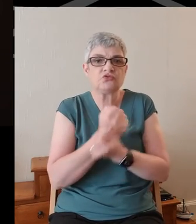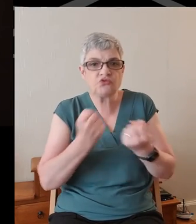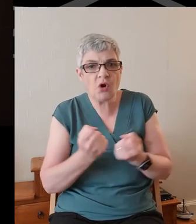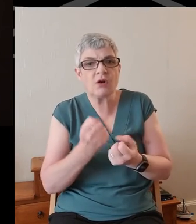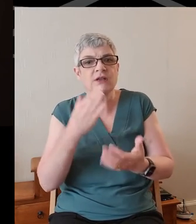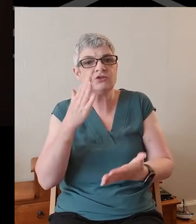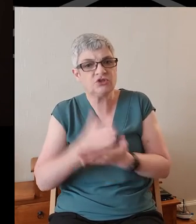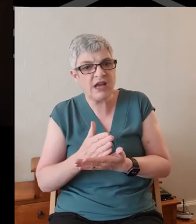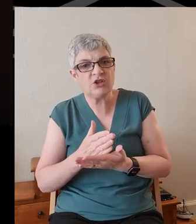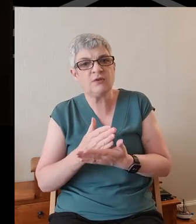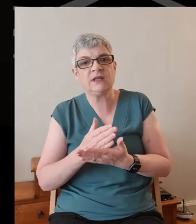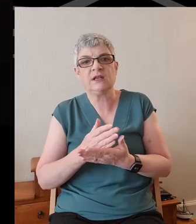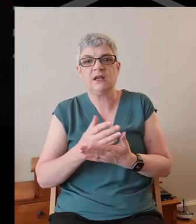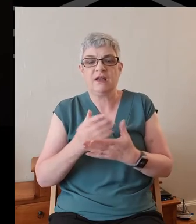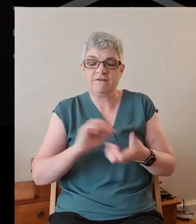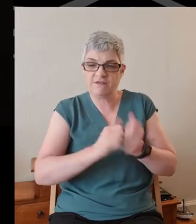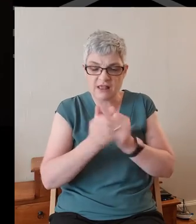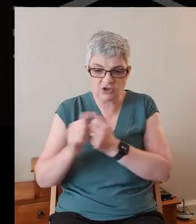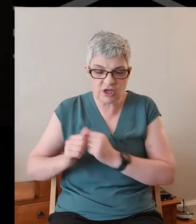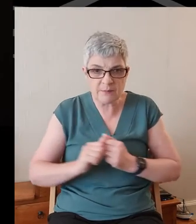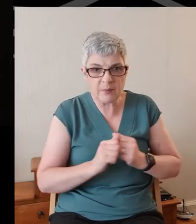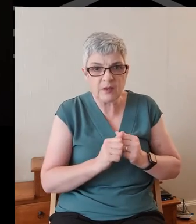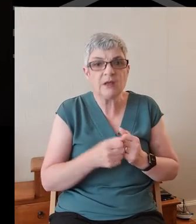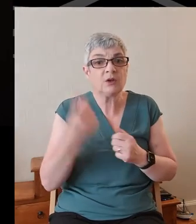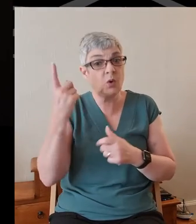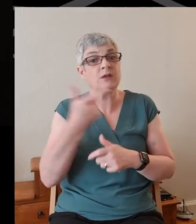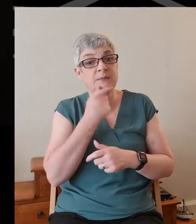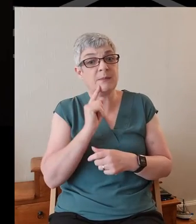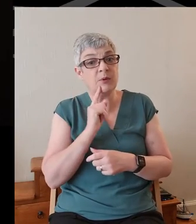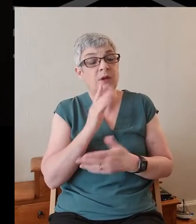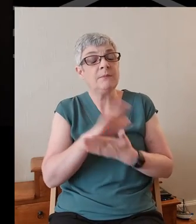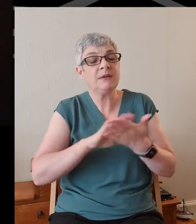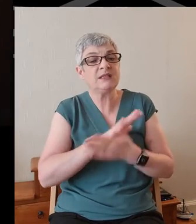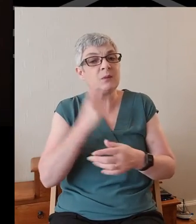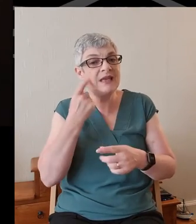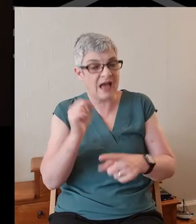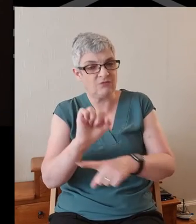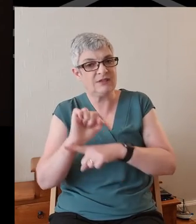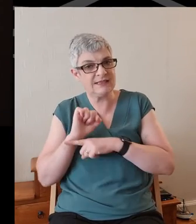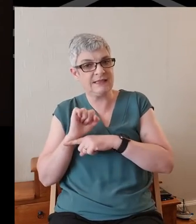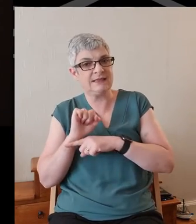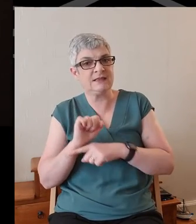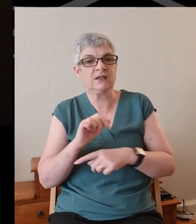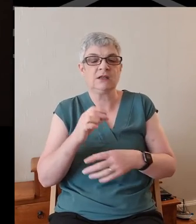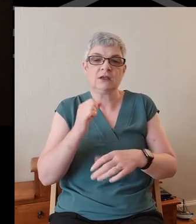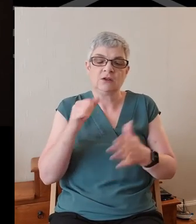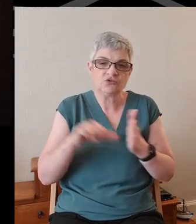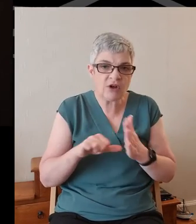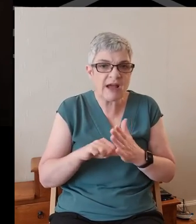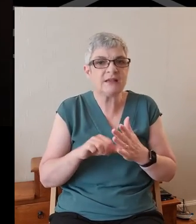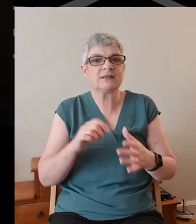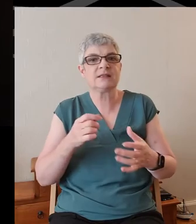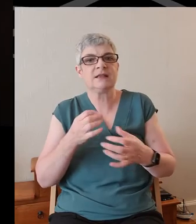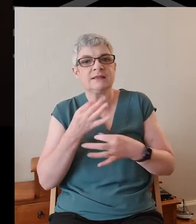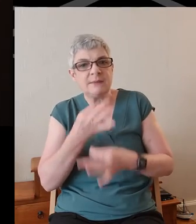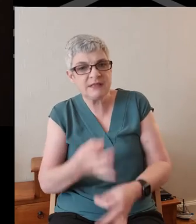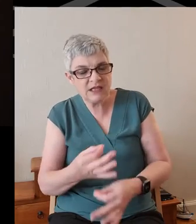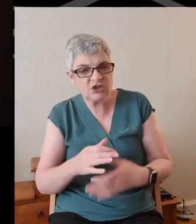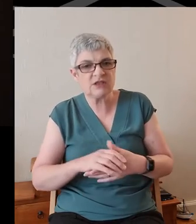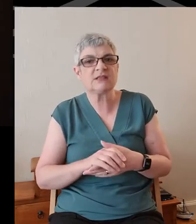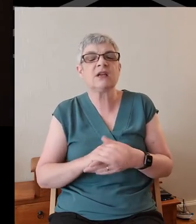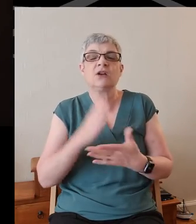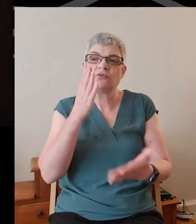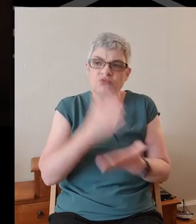as the people of God that we're enabled to resist the trials and temptations and the suffering. It is when there's a strong and real and genuine fellowship